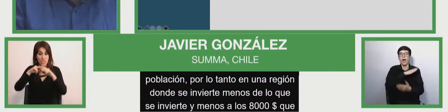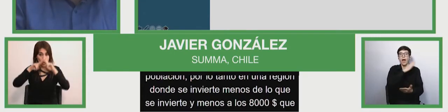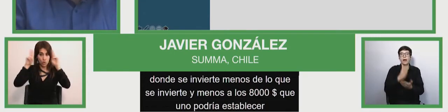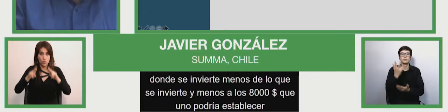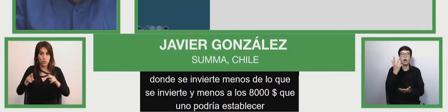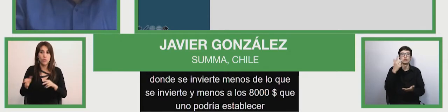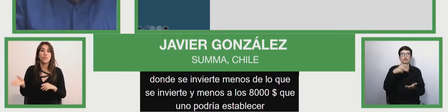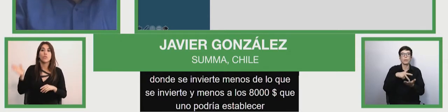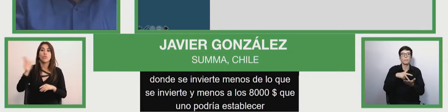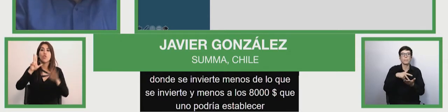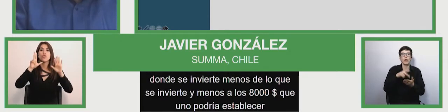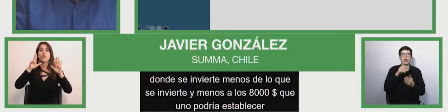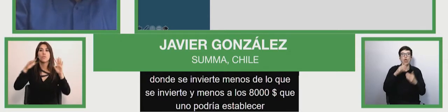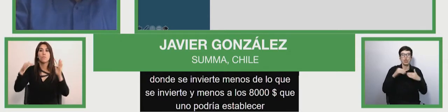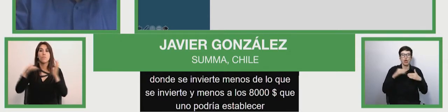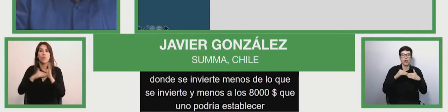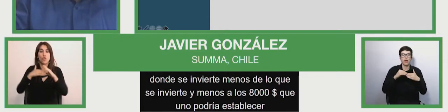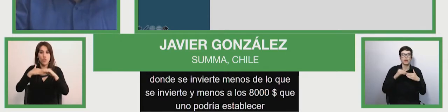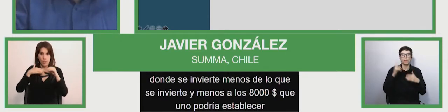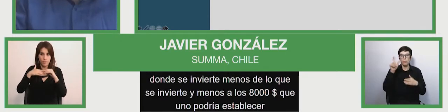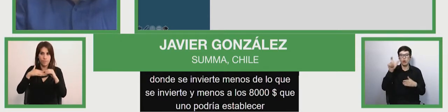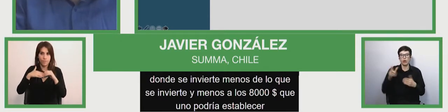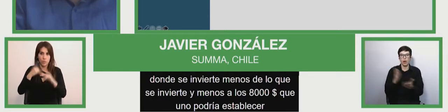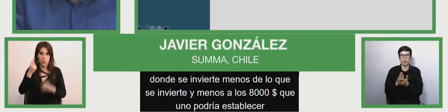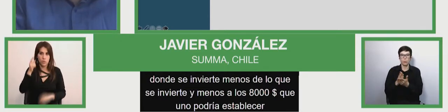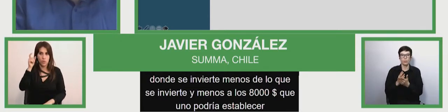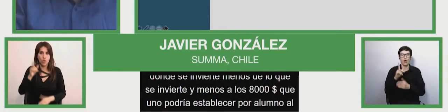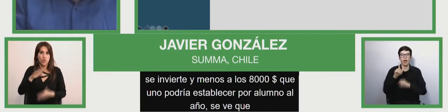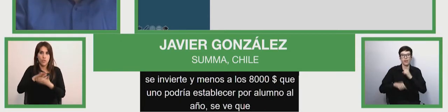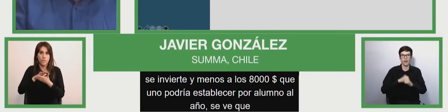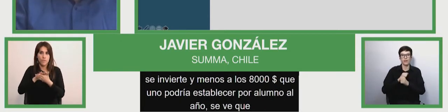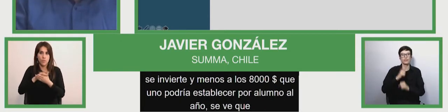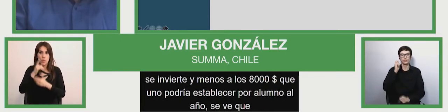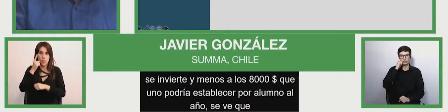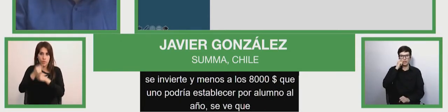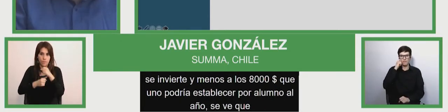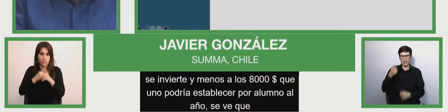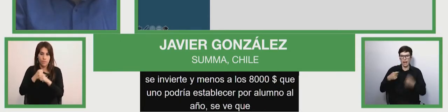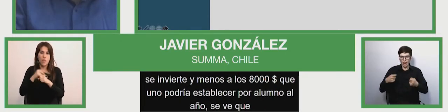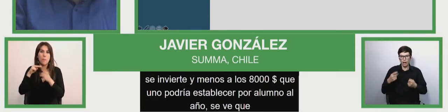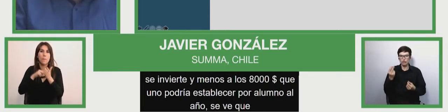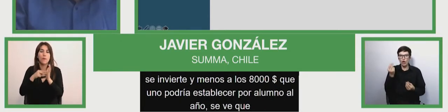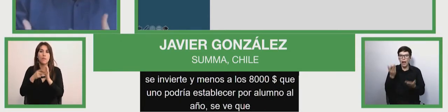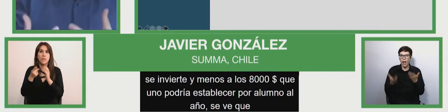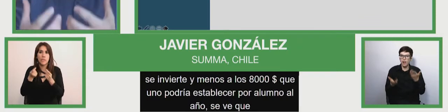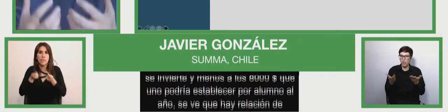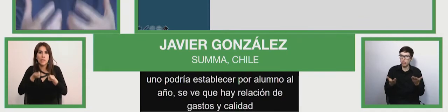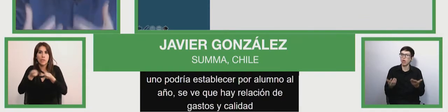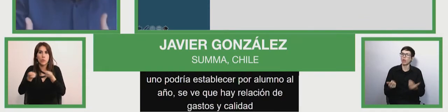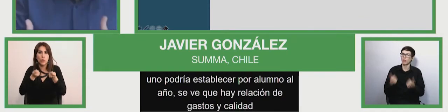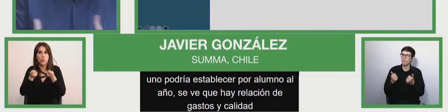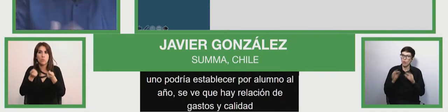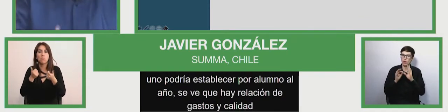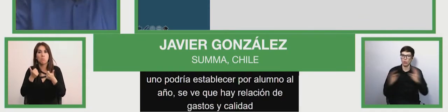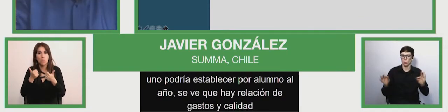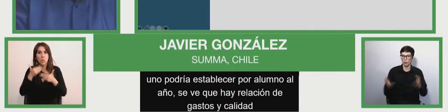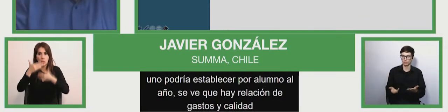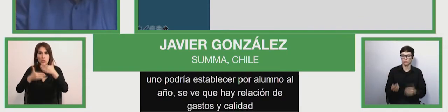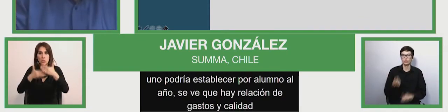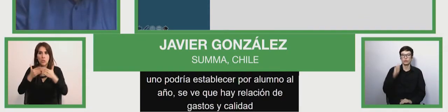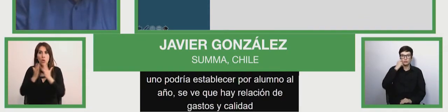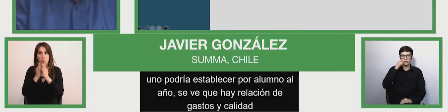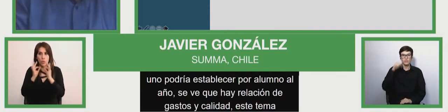could see that there's a kind of relationship between expense and quality. This issue that governance is